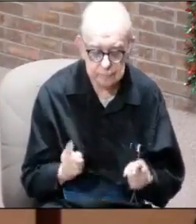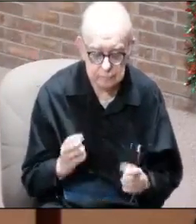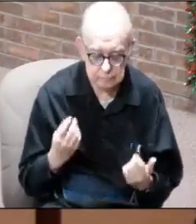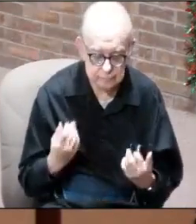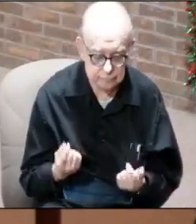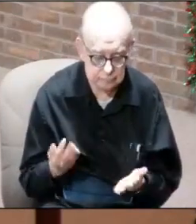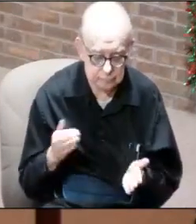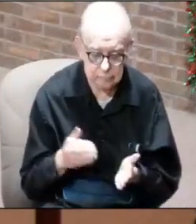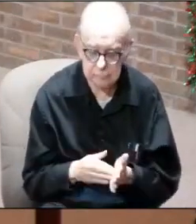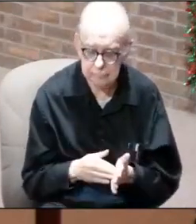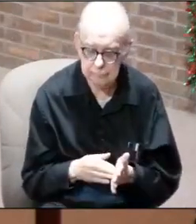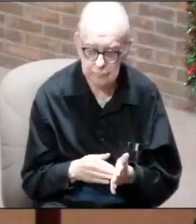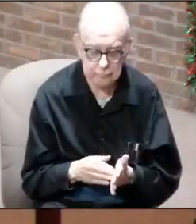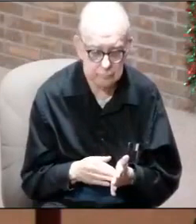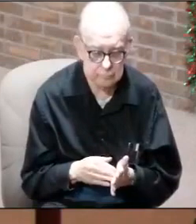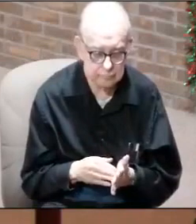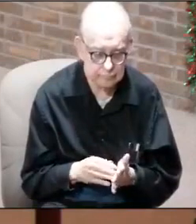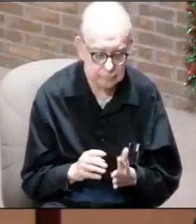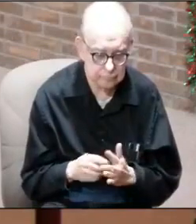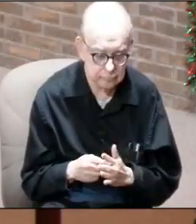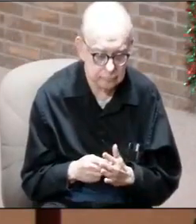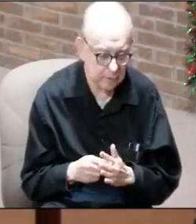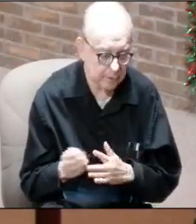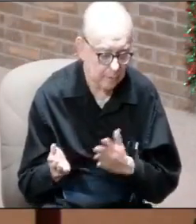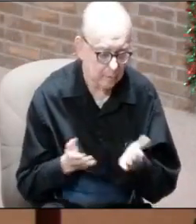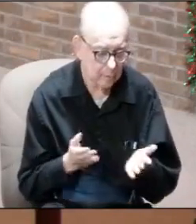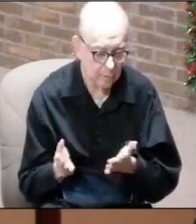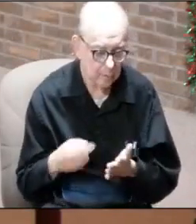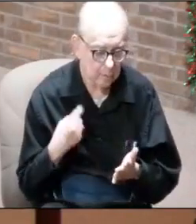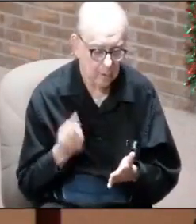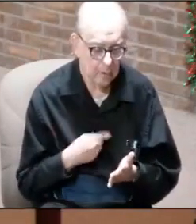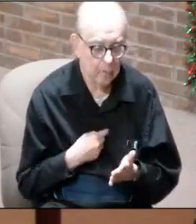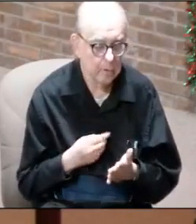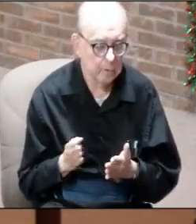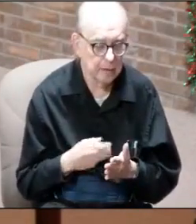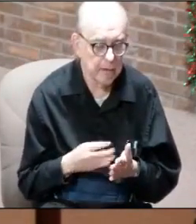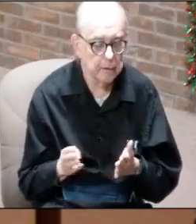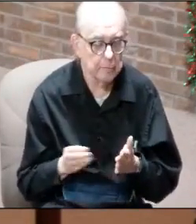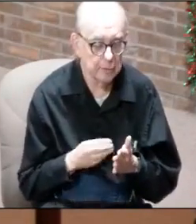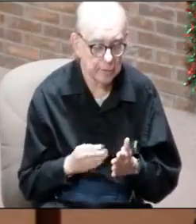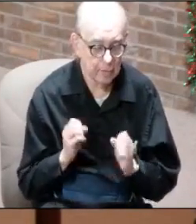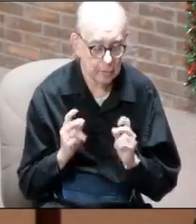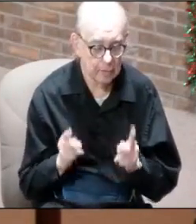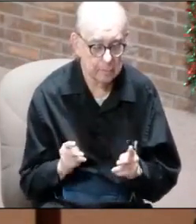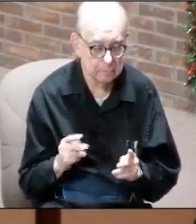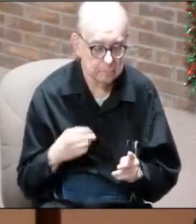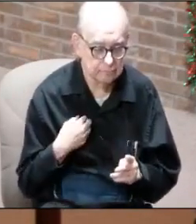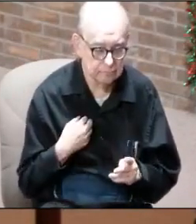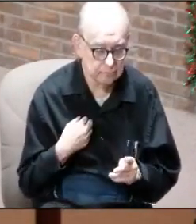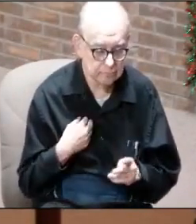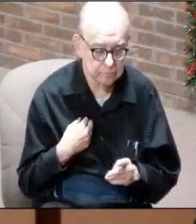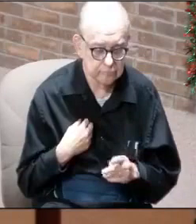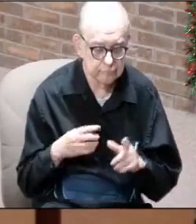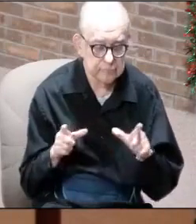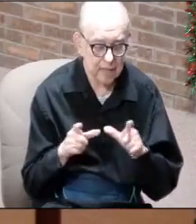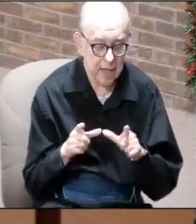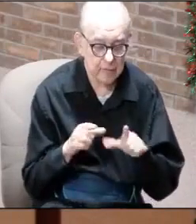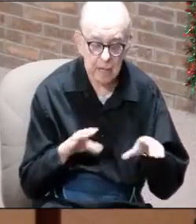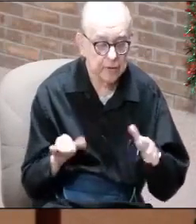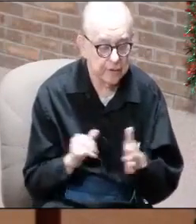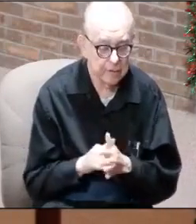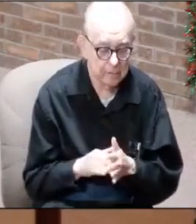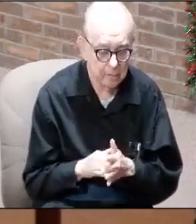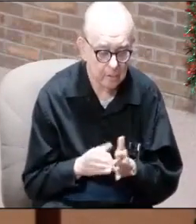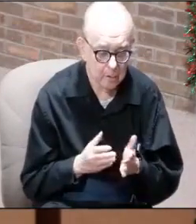right in the middle, at the very beginning of the service, we were playing music. Okay? We have the license to do